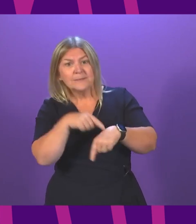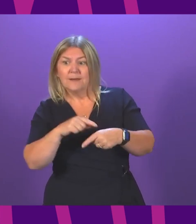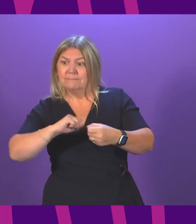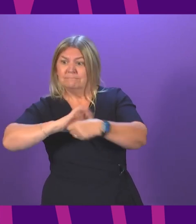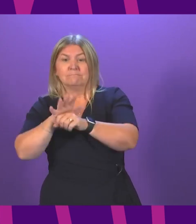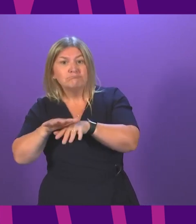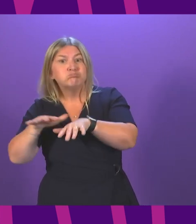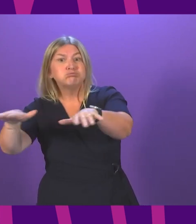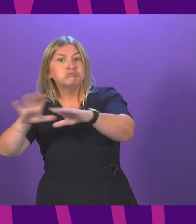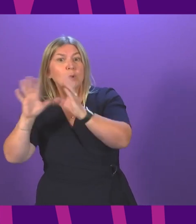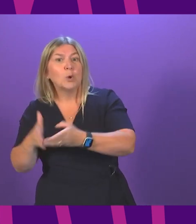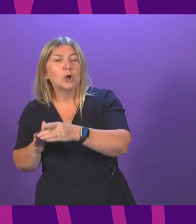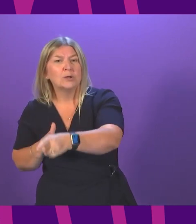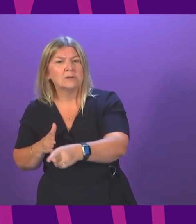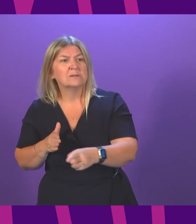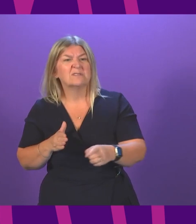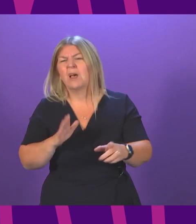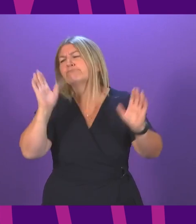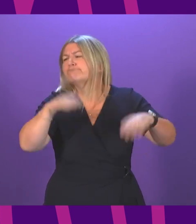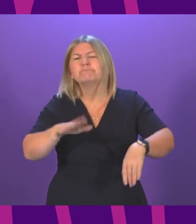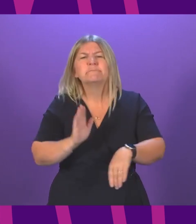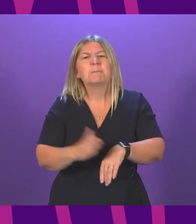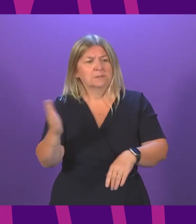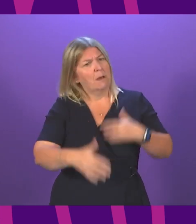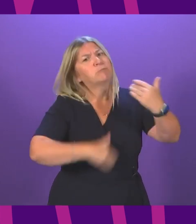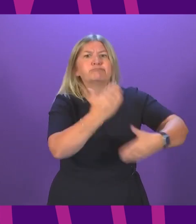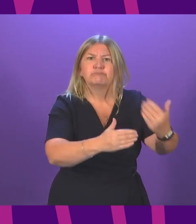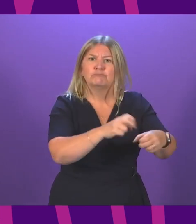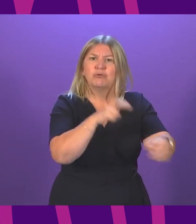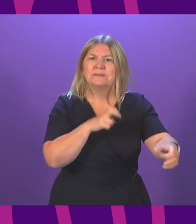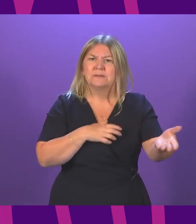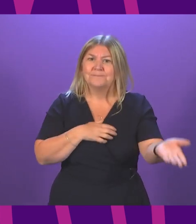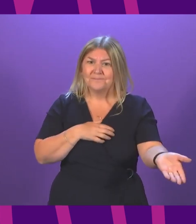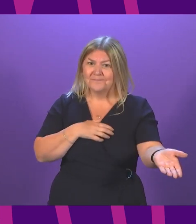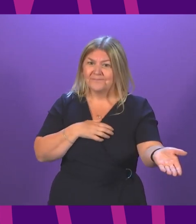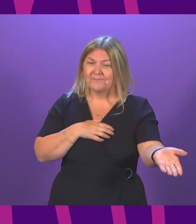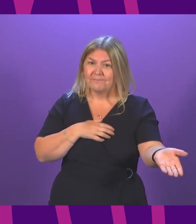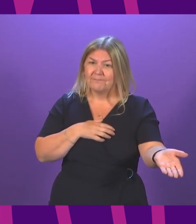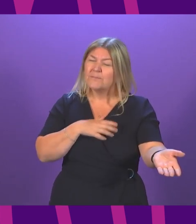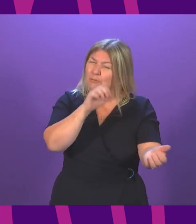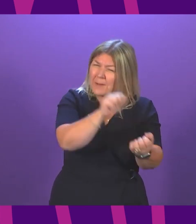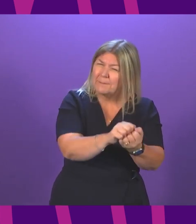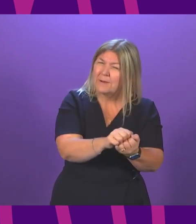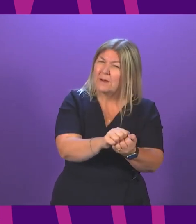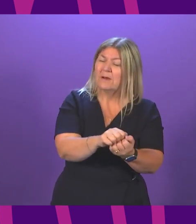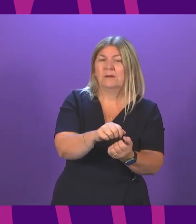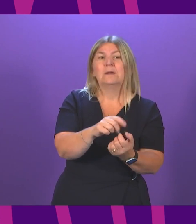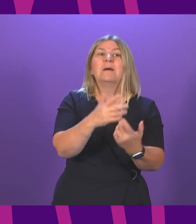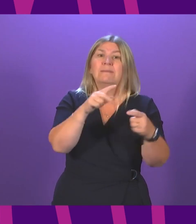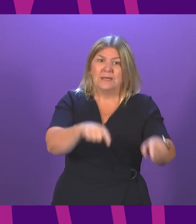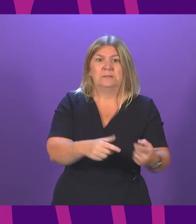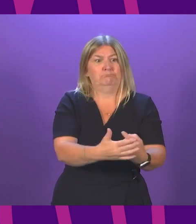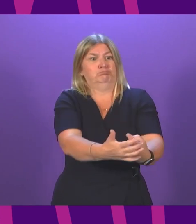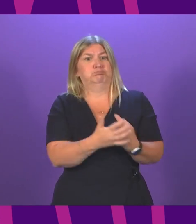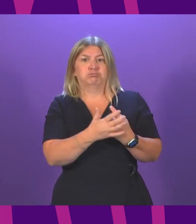And you know, these issues do illustrate the fact that right now, these are things that are being done to Scotland, not by Scotland. And the